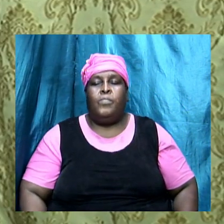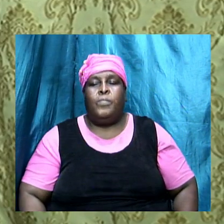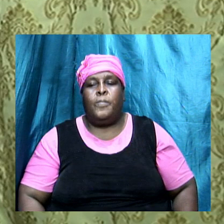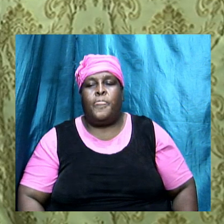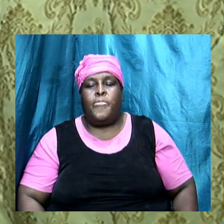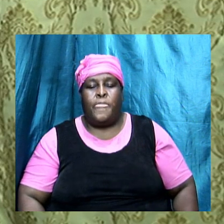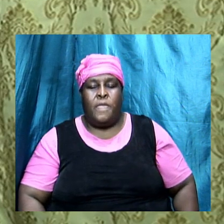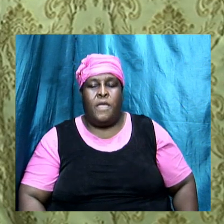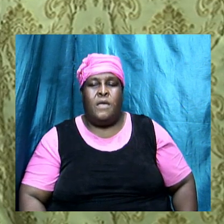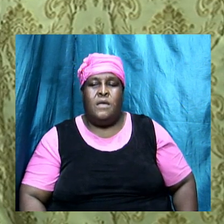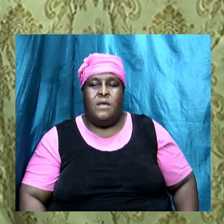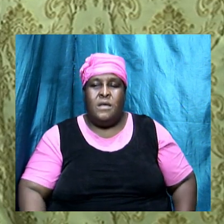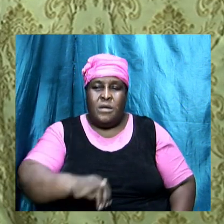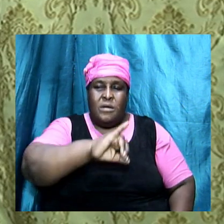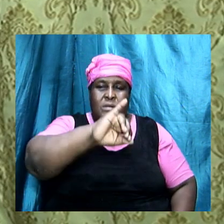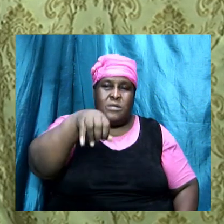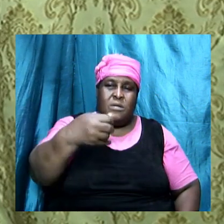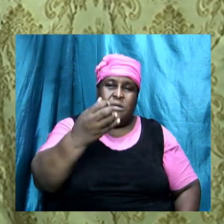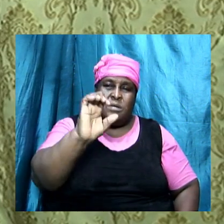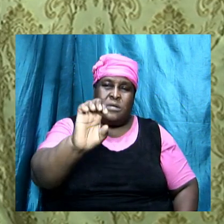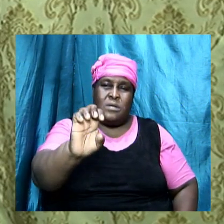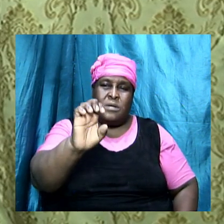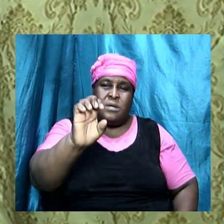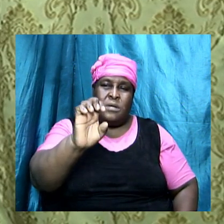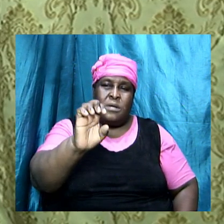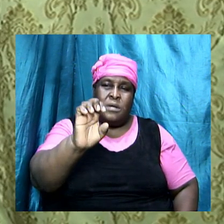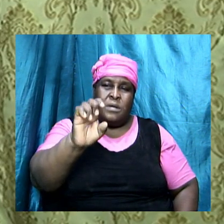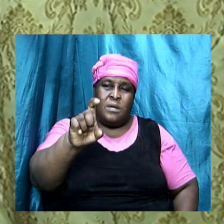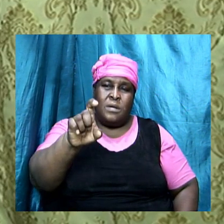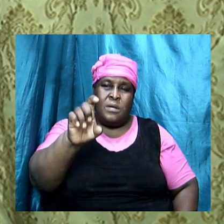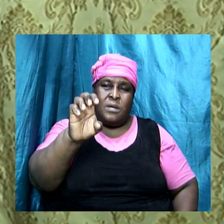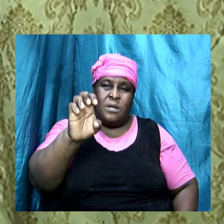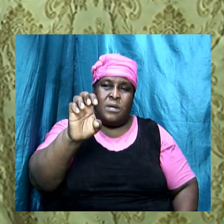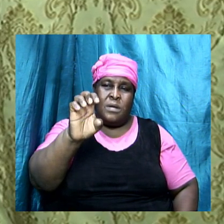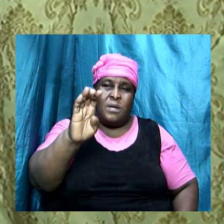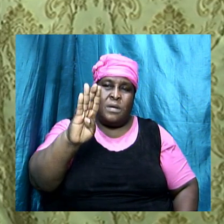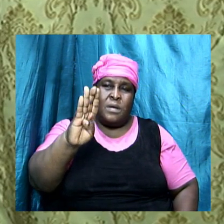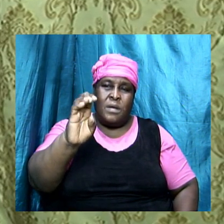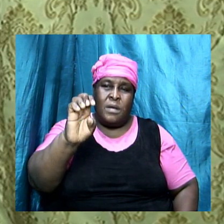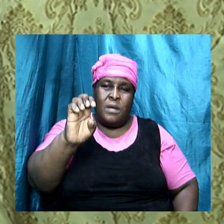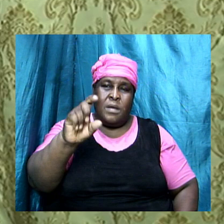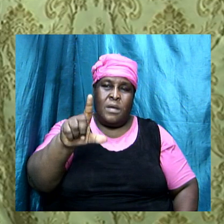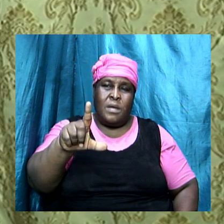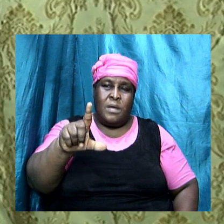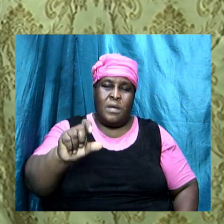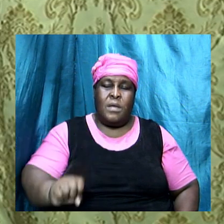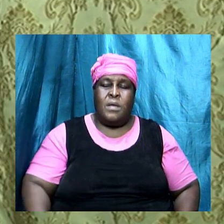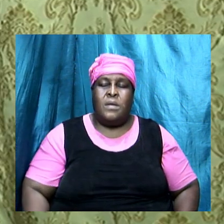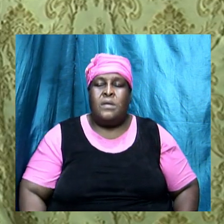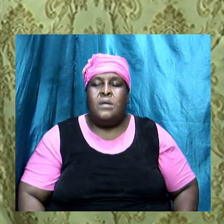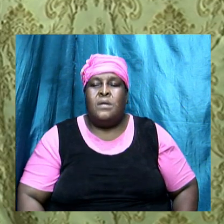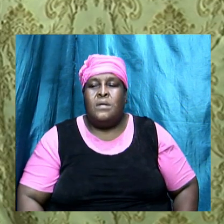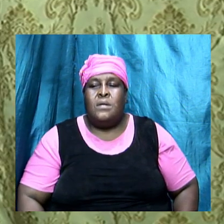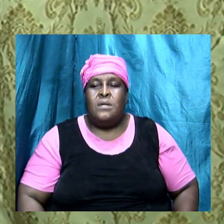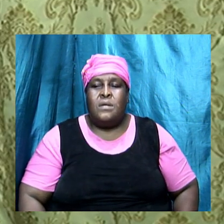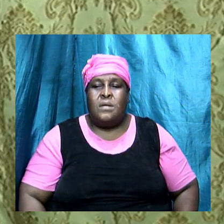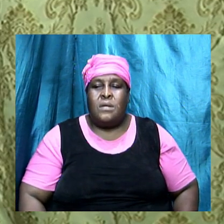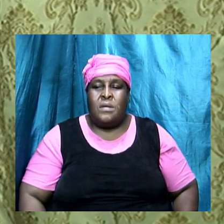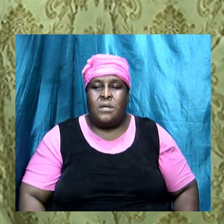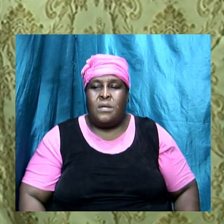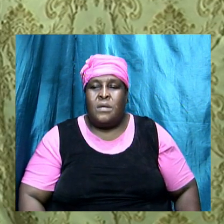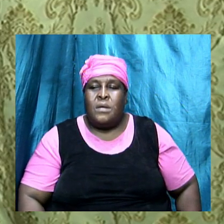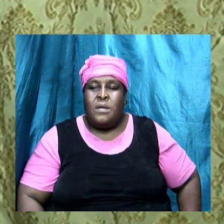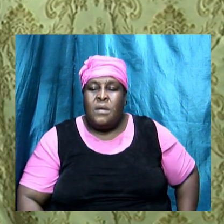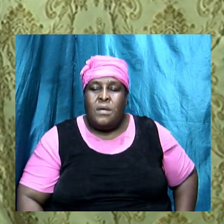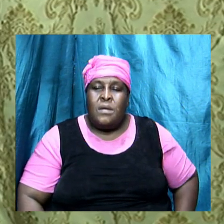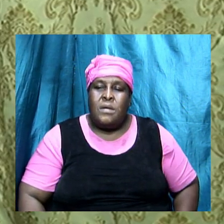the Jezebel in Hebrew first king 16 30 to 31 the Jezebel in